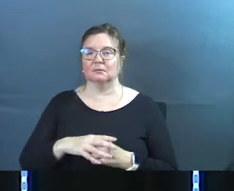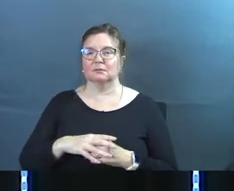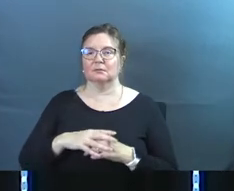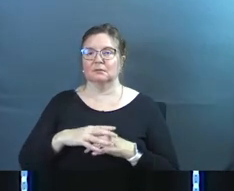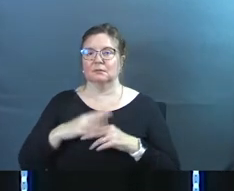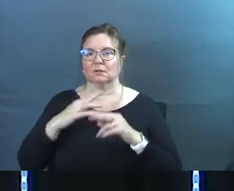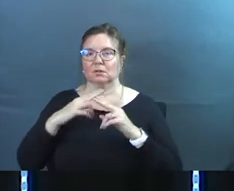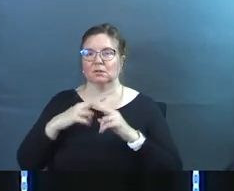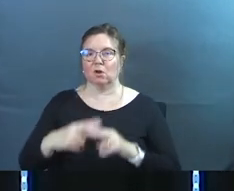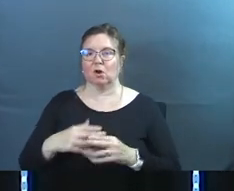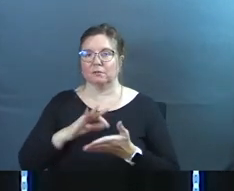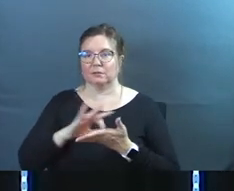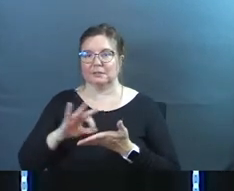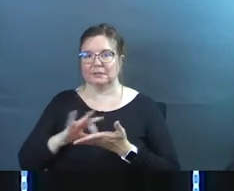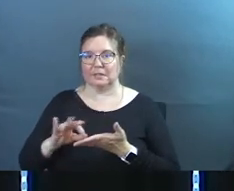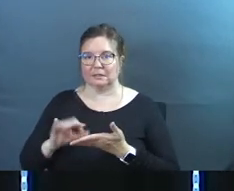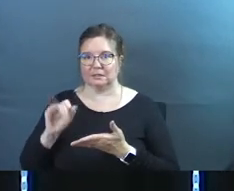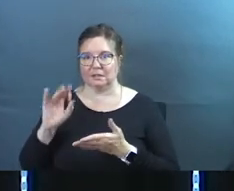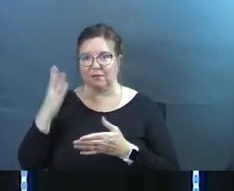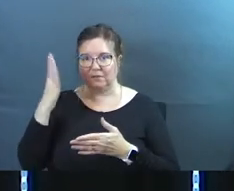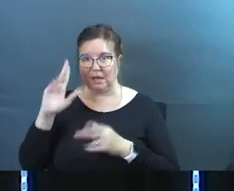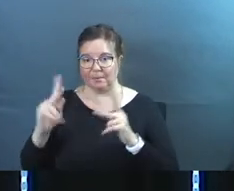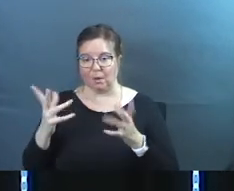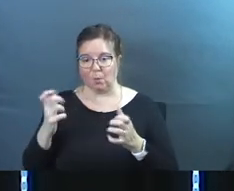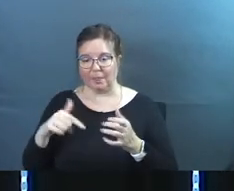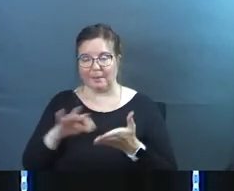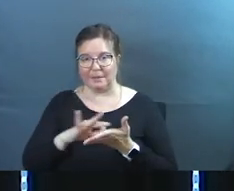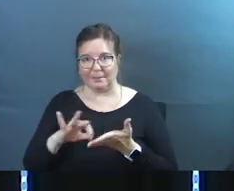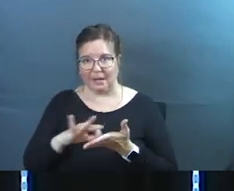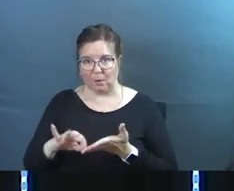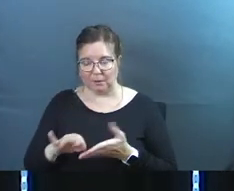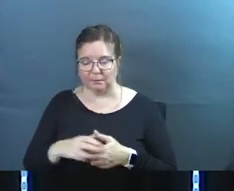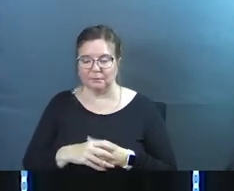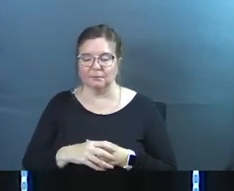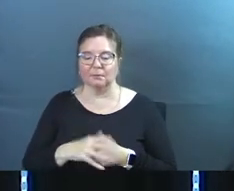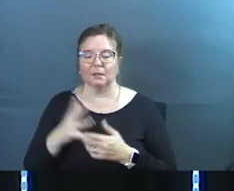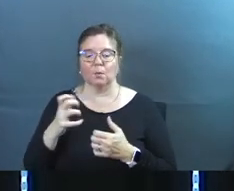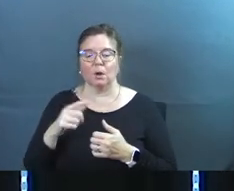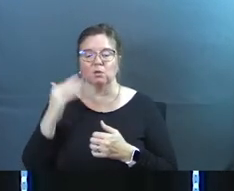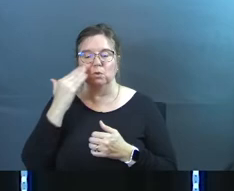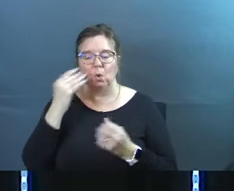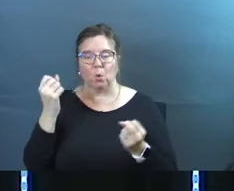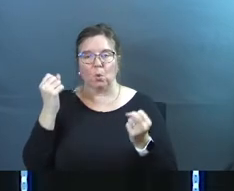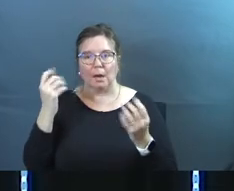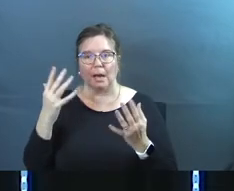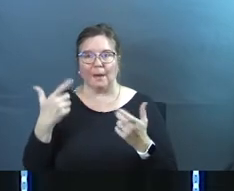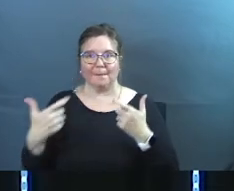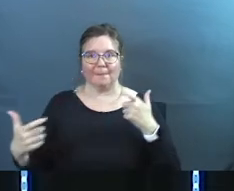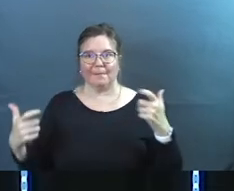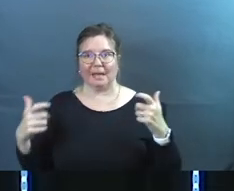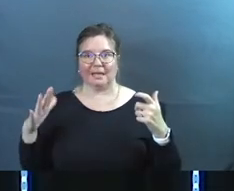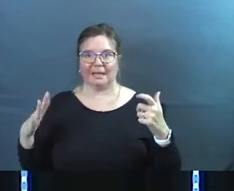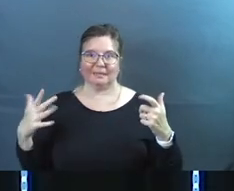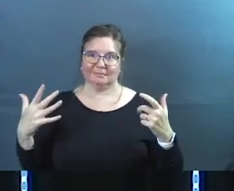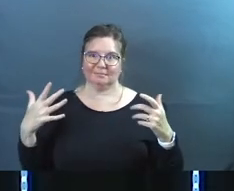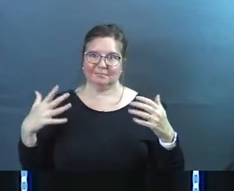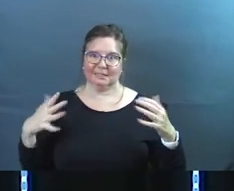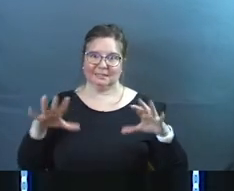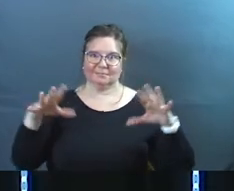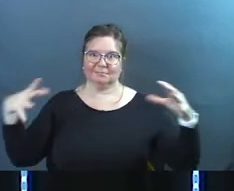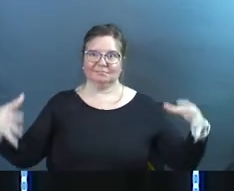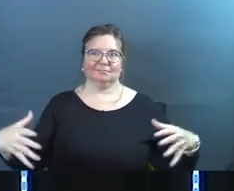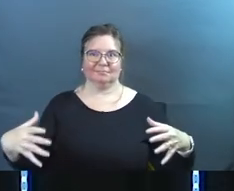calls for a census of God's people he wants them to be counted he wants to know how mega his mega church is